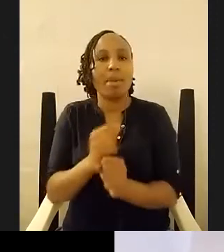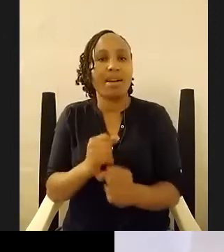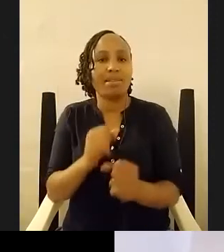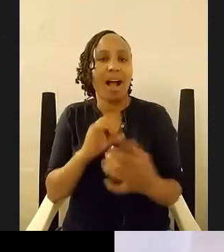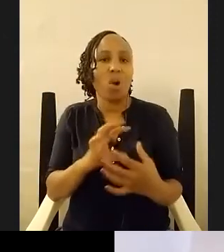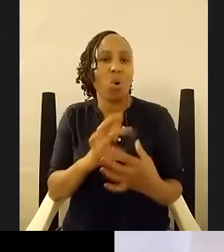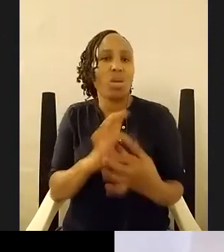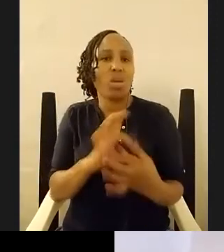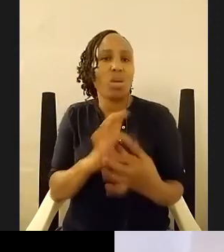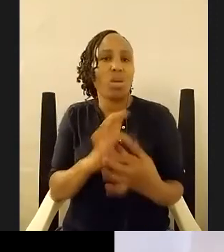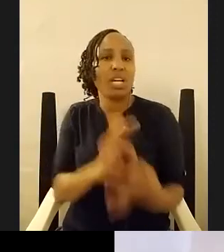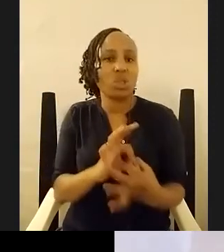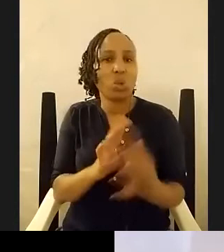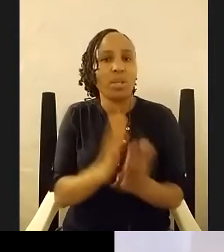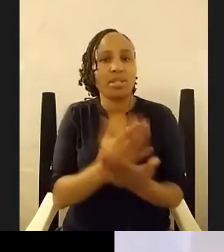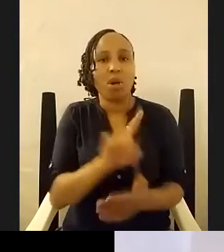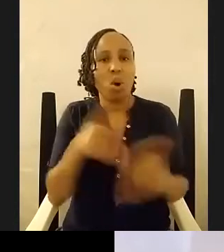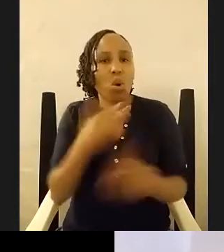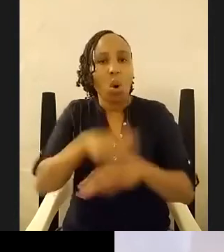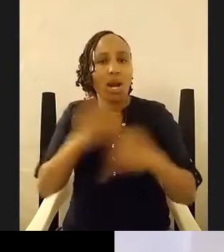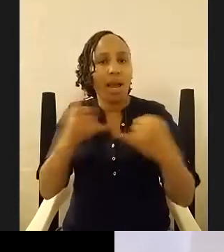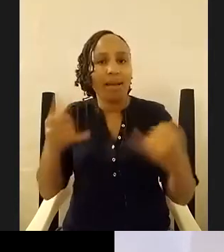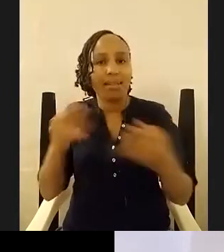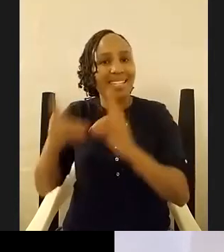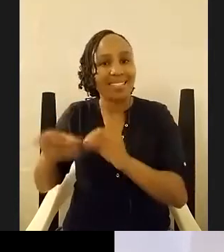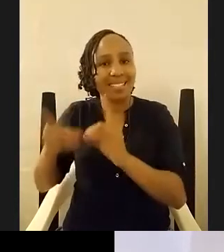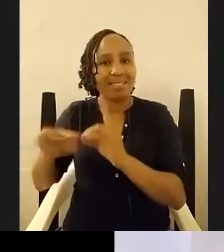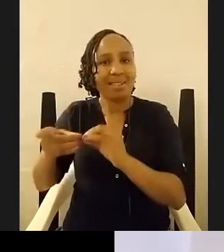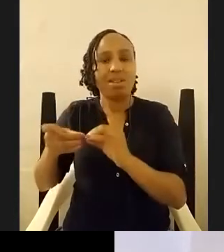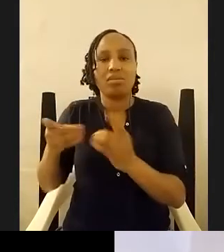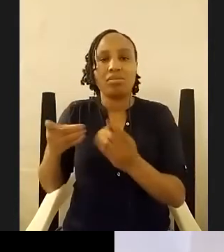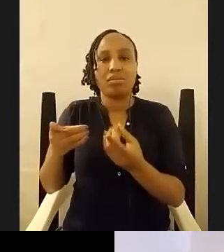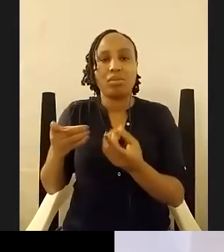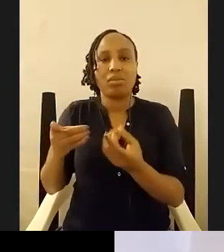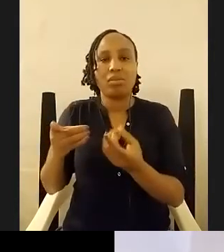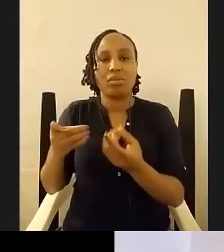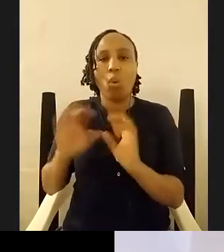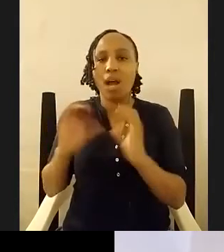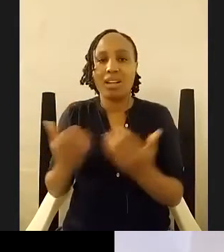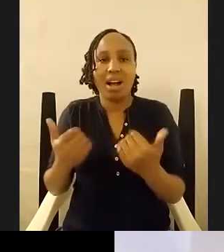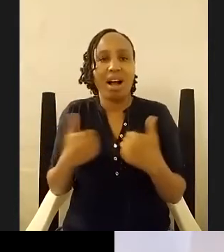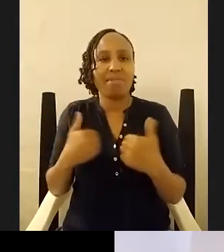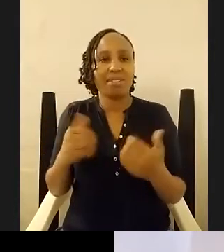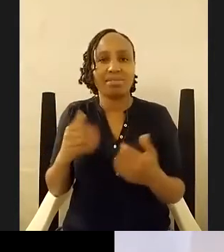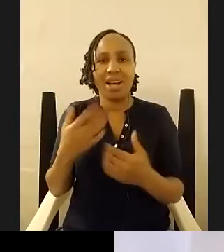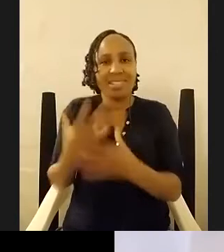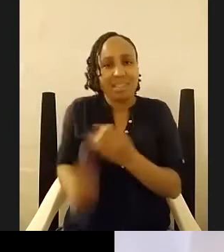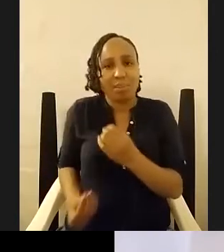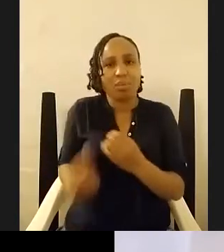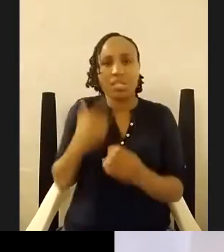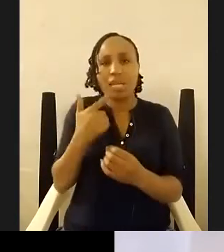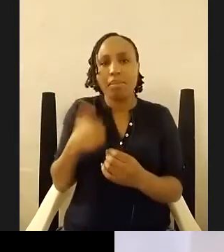dating world or having that disappointment of someone say i'm i'ma pull through but and then they don't come through you know